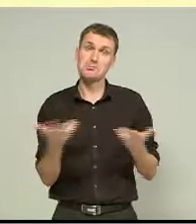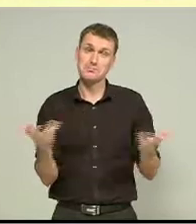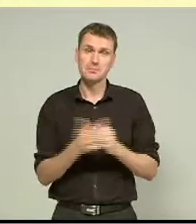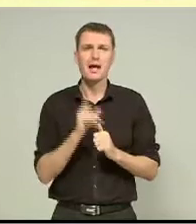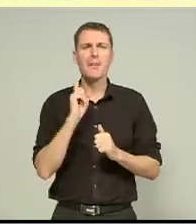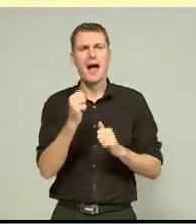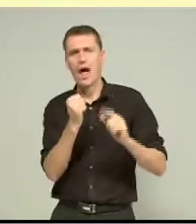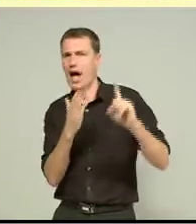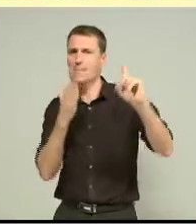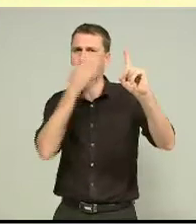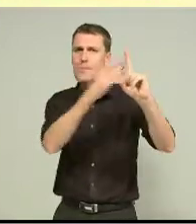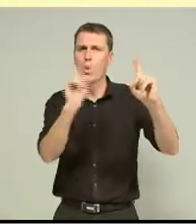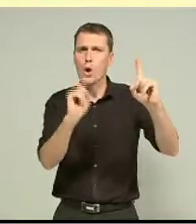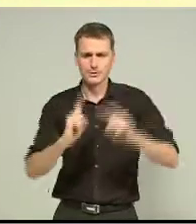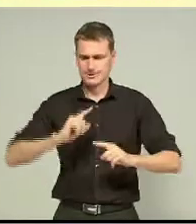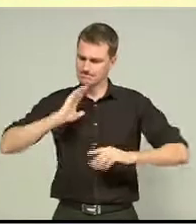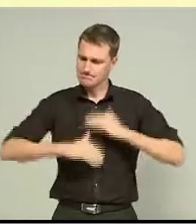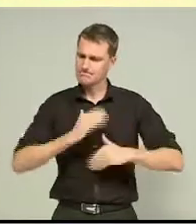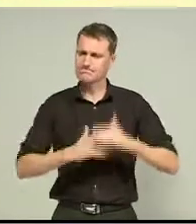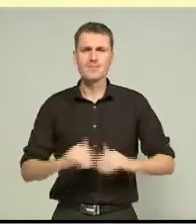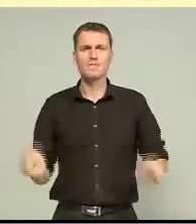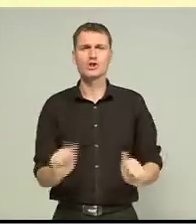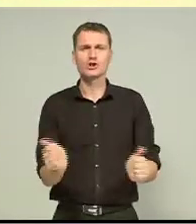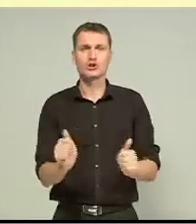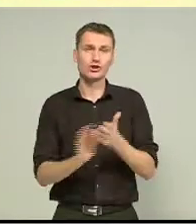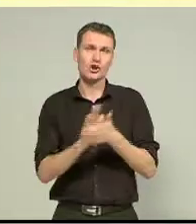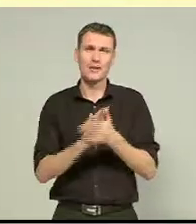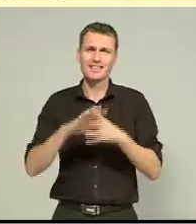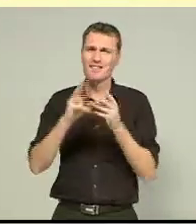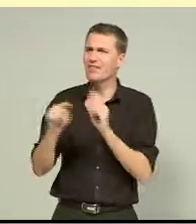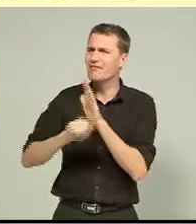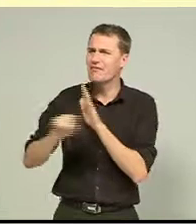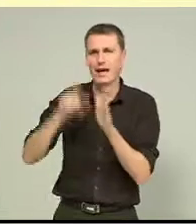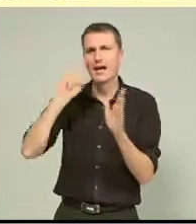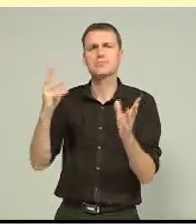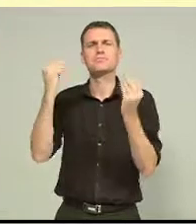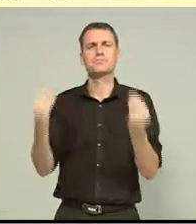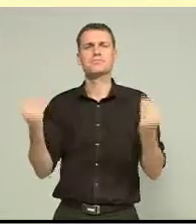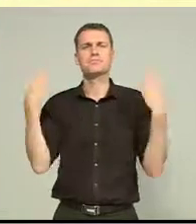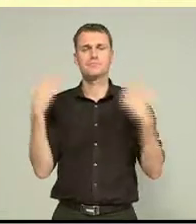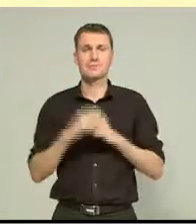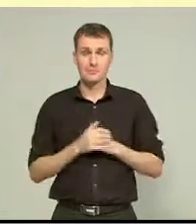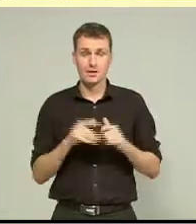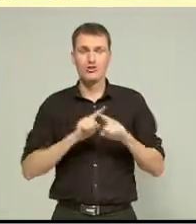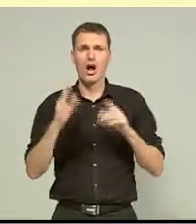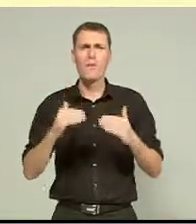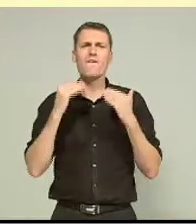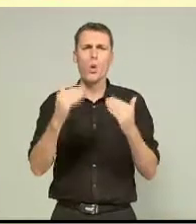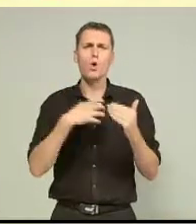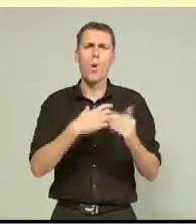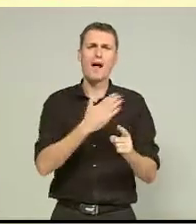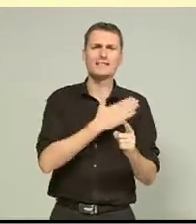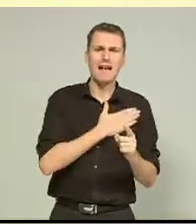principal objective is to get on with it and finish, so we basically put all that behind us. Moving forward with a solution for safer, smarter